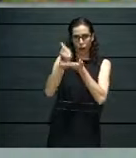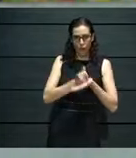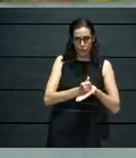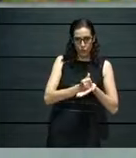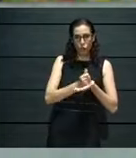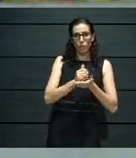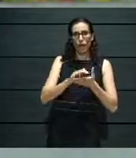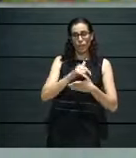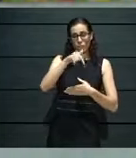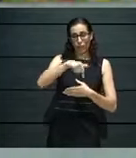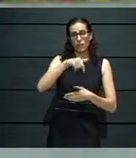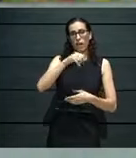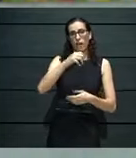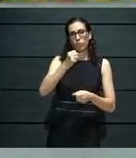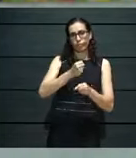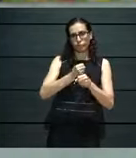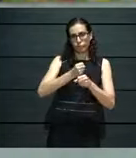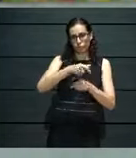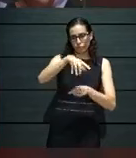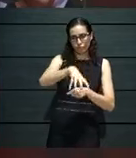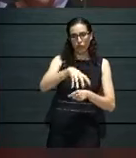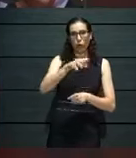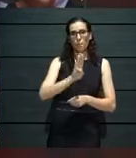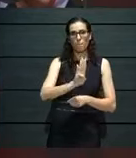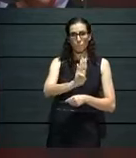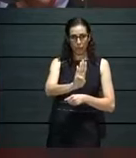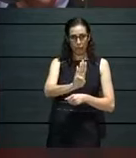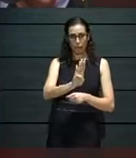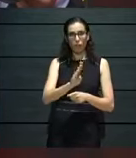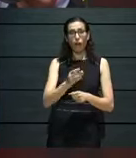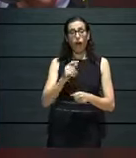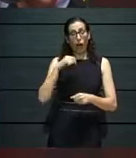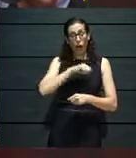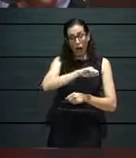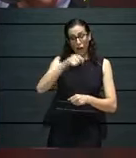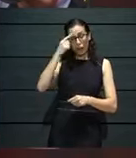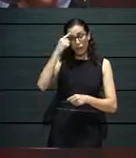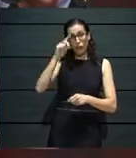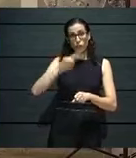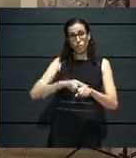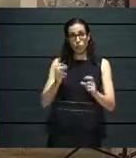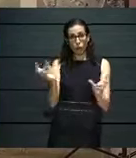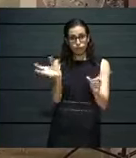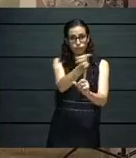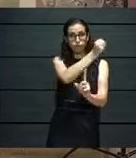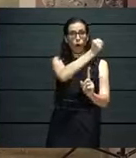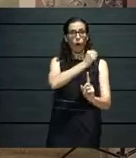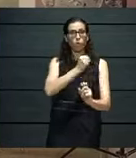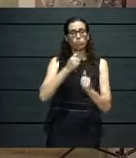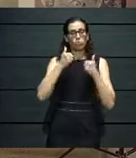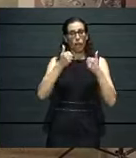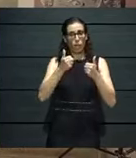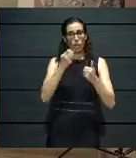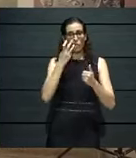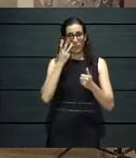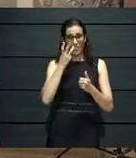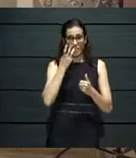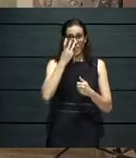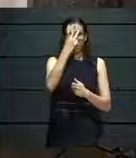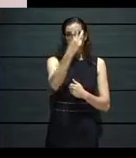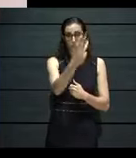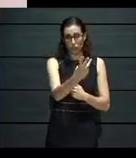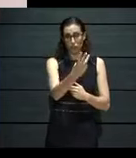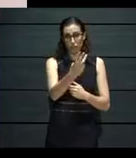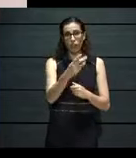based here in Valletta at the Splendid. We know that we can achieve what we can achieve that in three years' time is over the